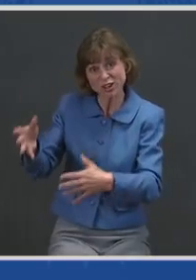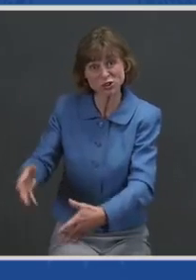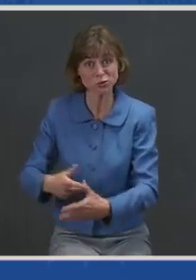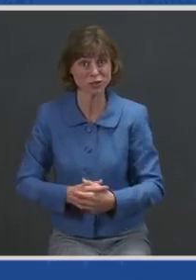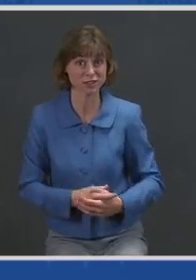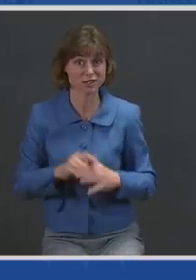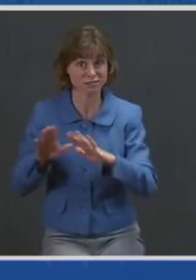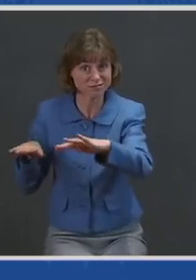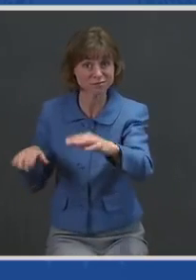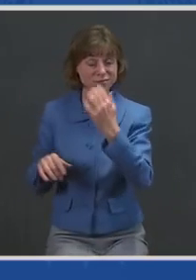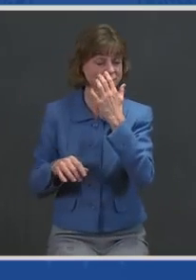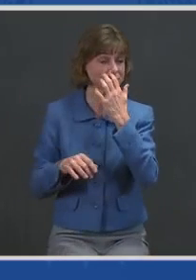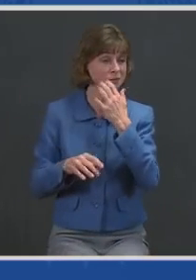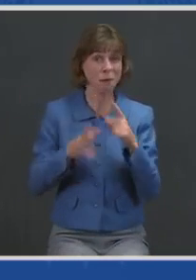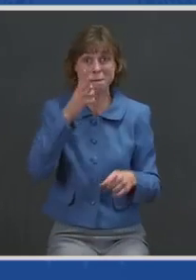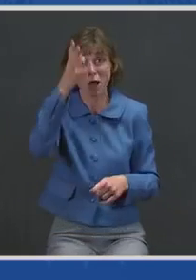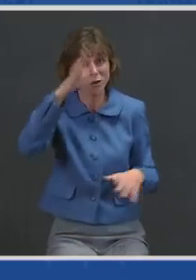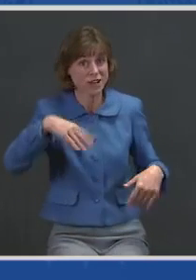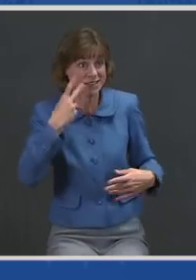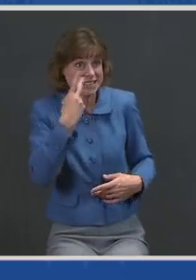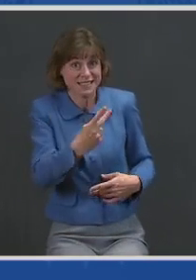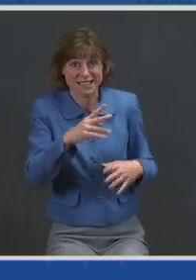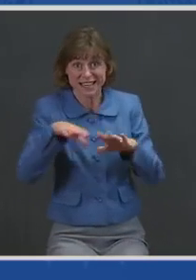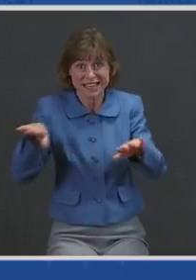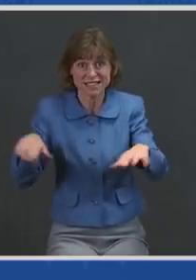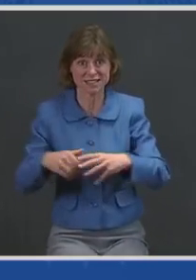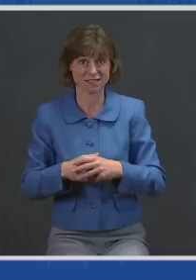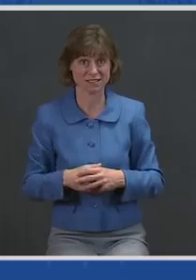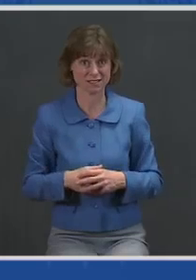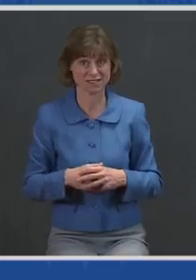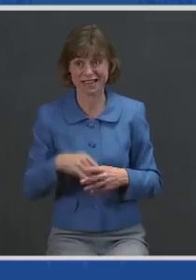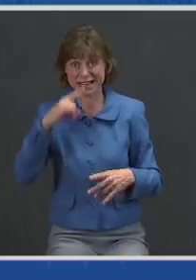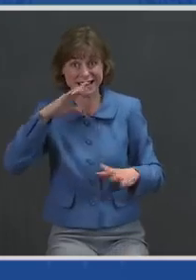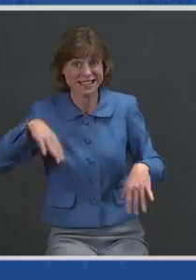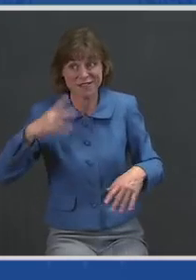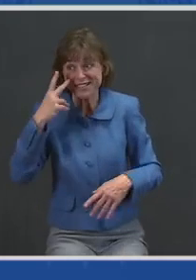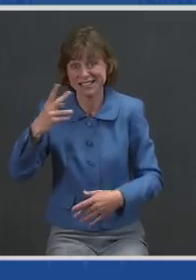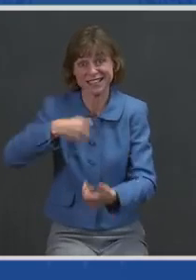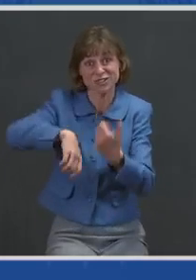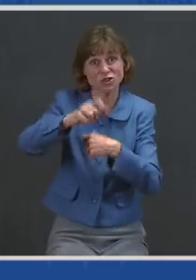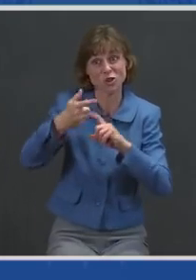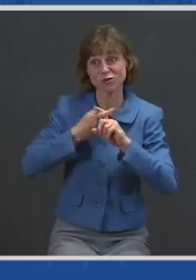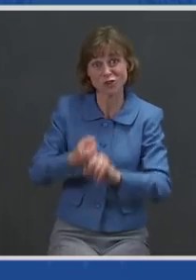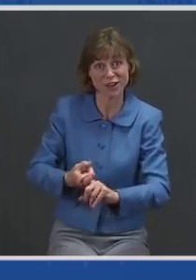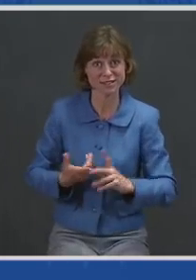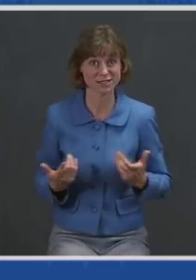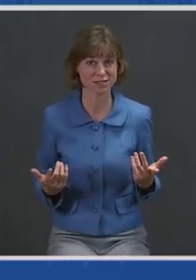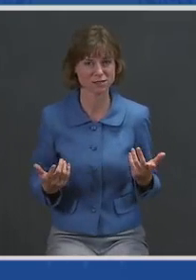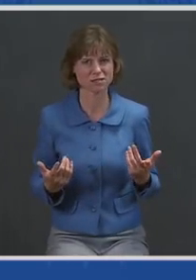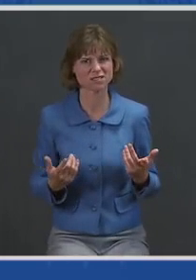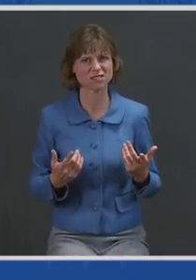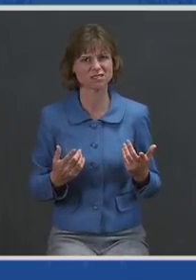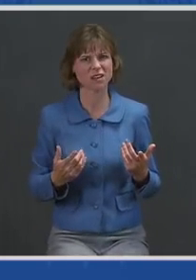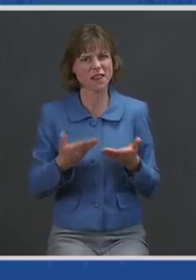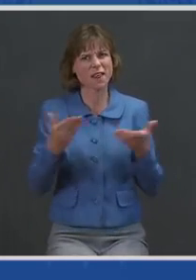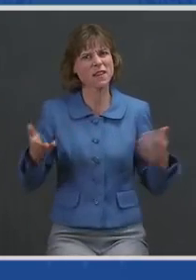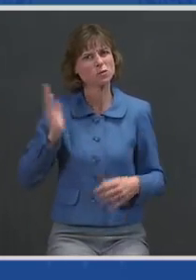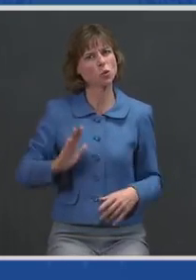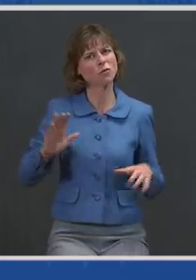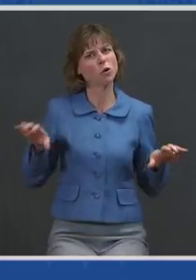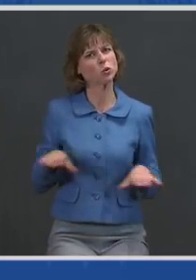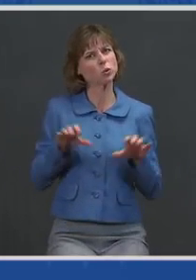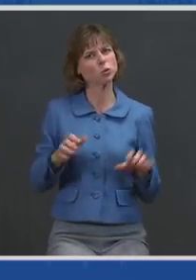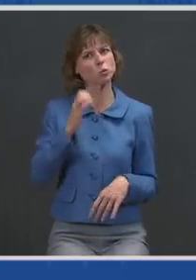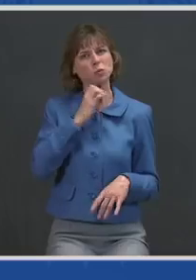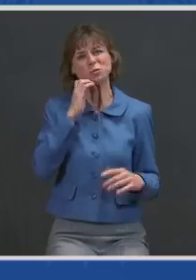haven't seen their kids. Kids haven't seen their friends. The things we used to do that always filled